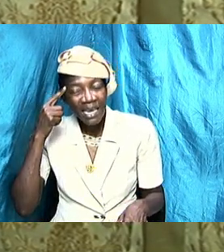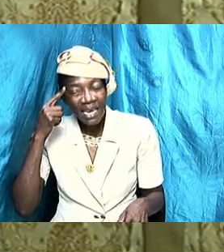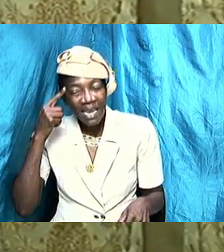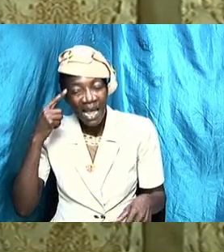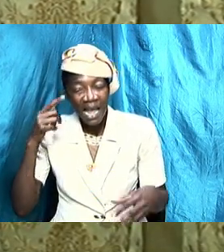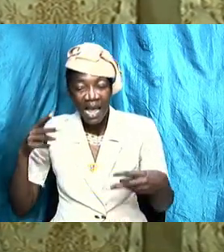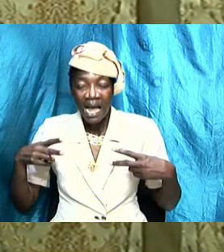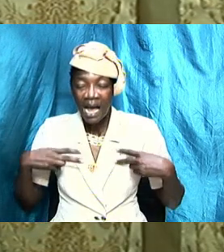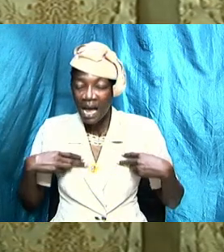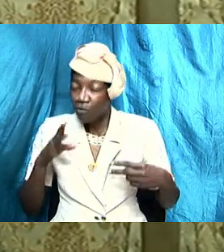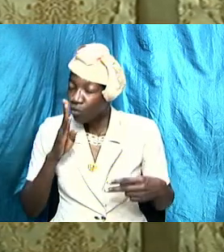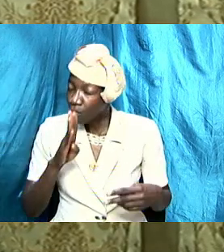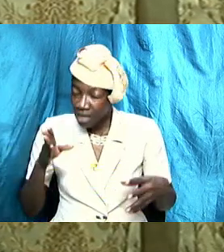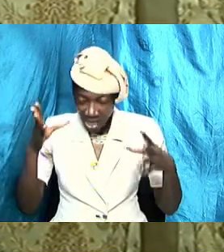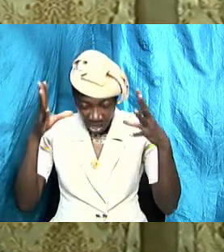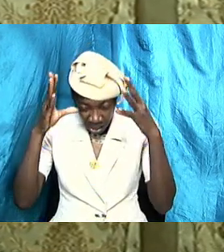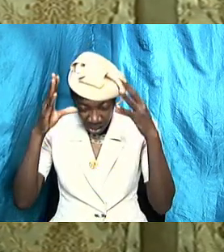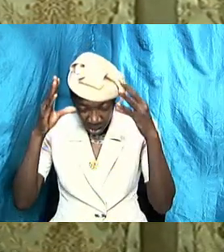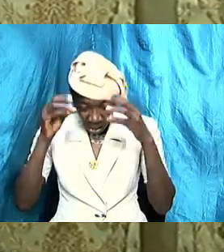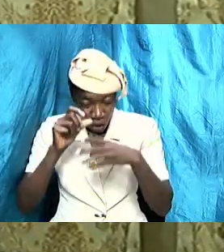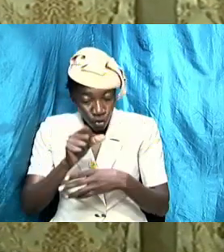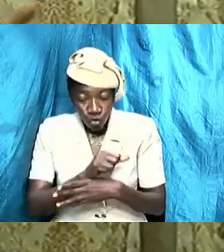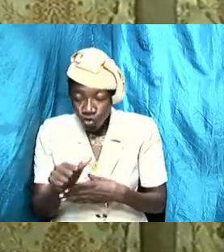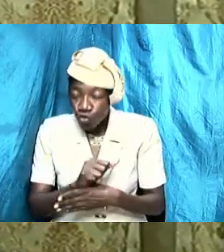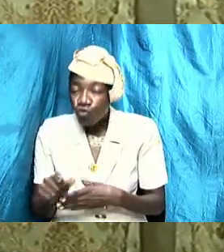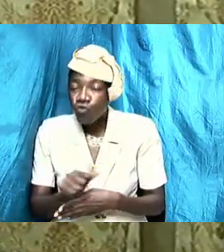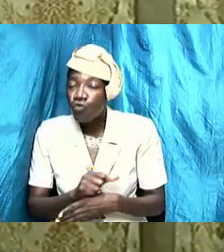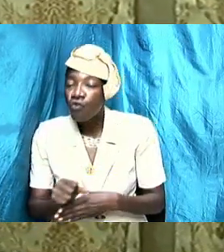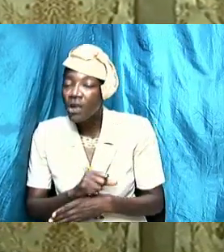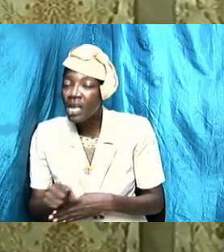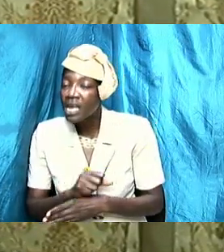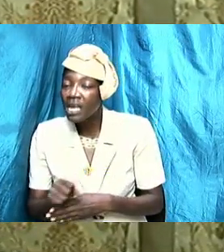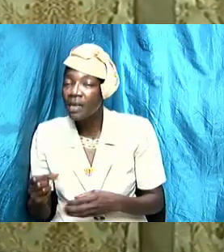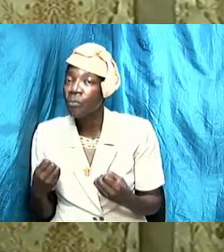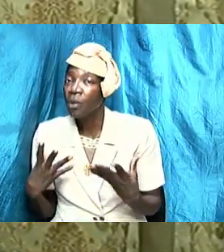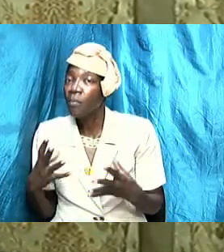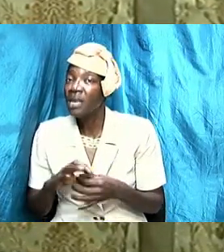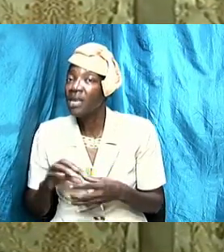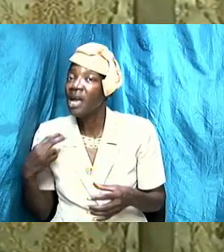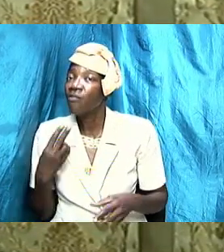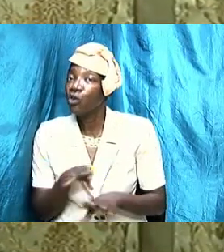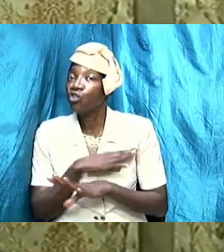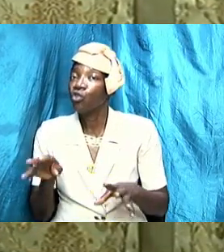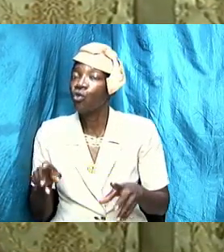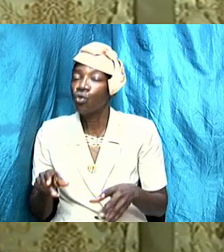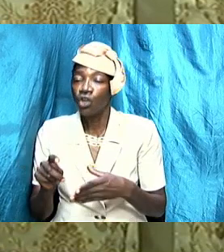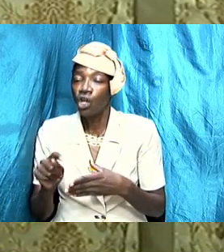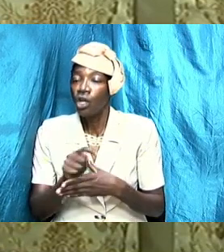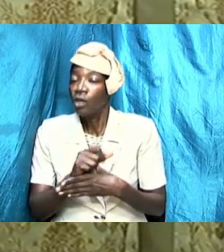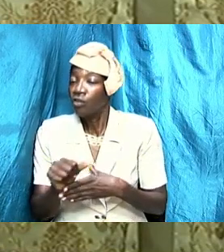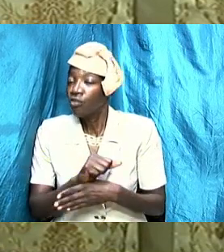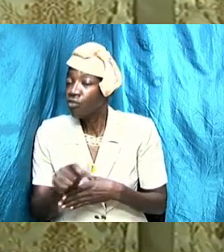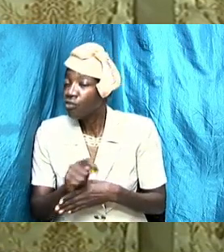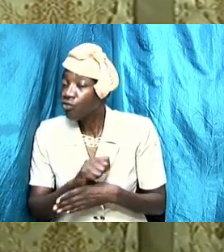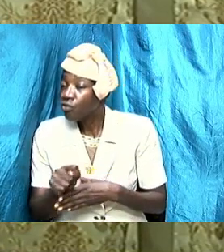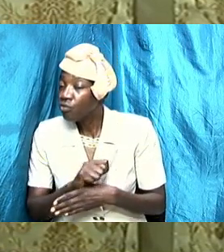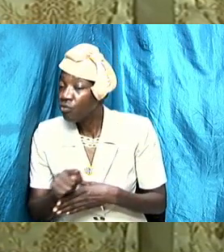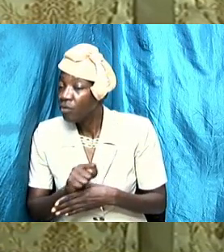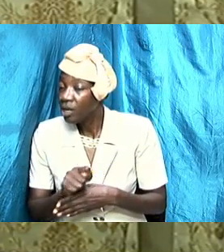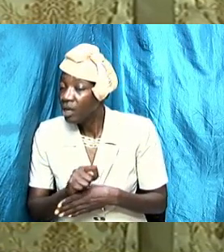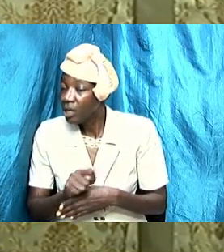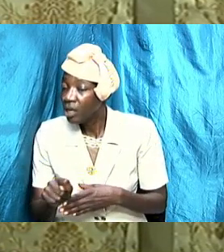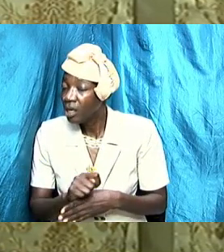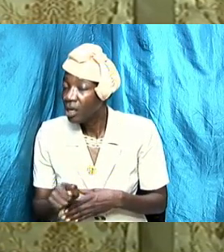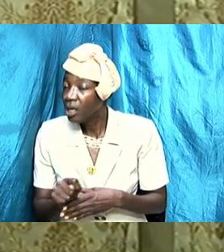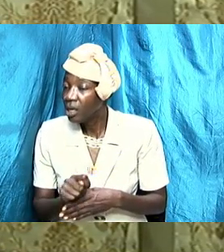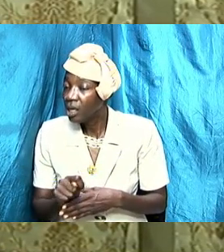many of us have not trained our minds we look and we wish and we wonder we want and no no